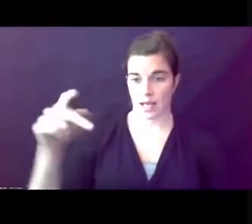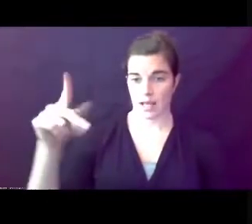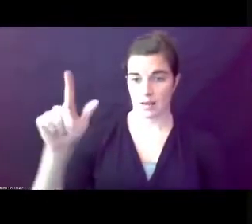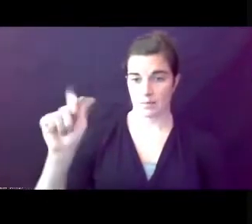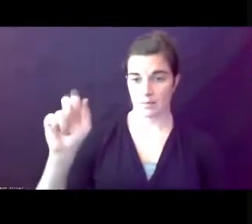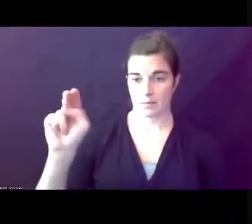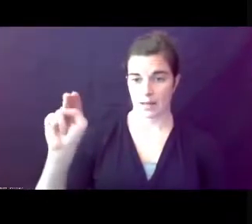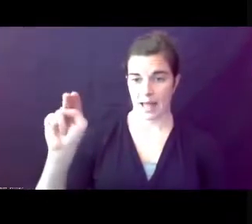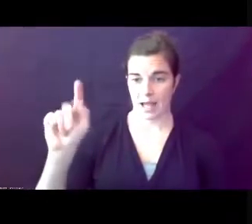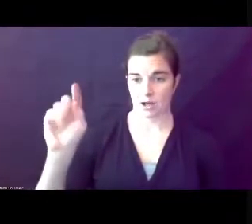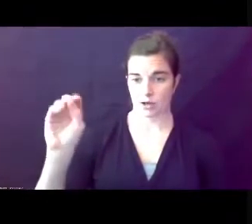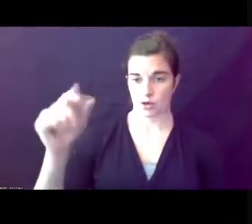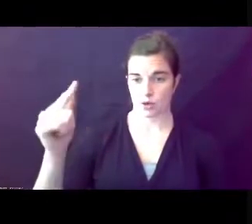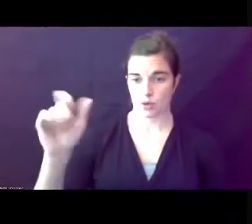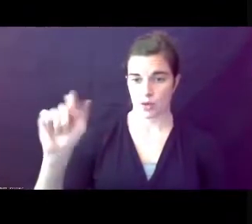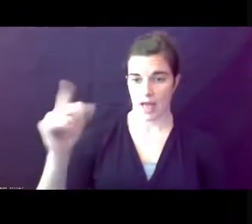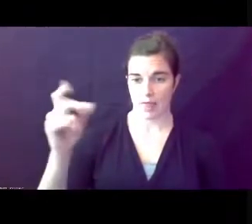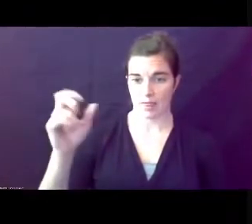.org